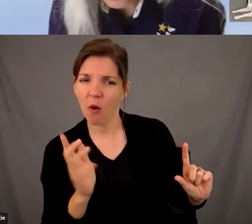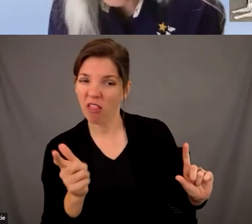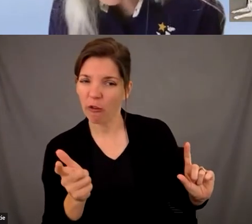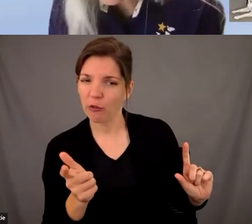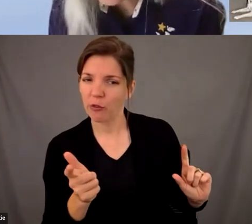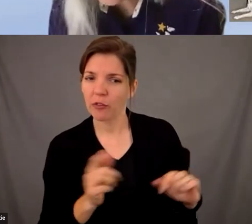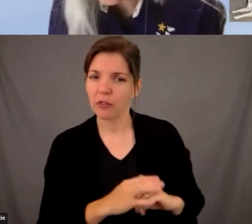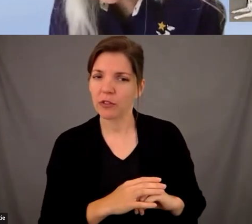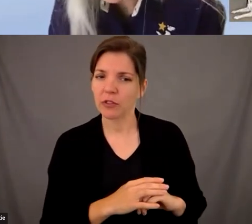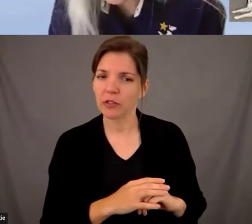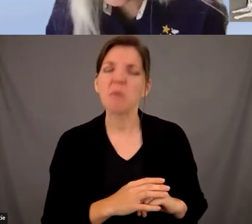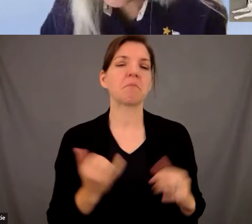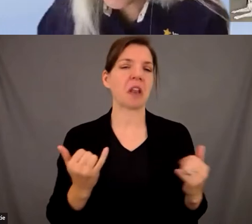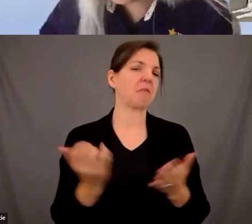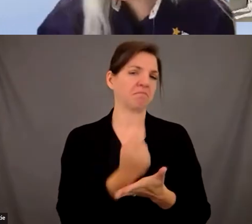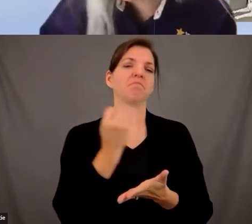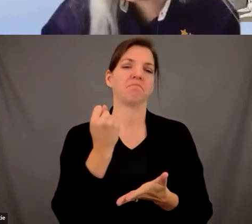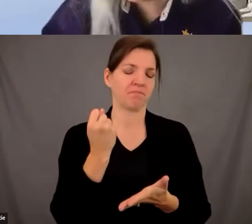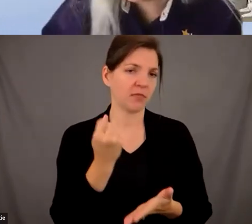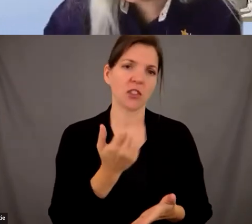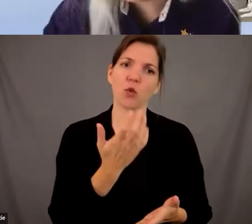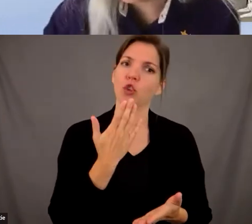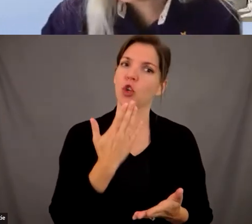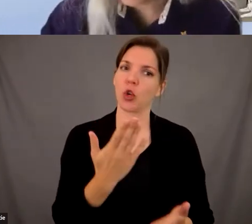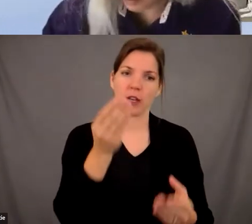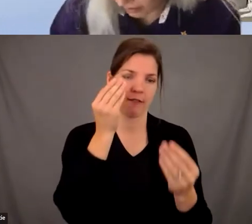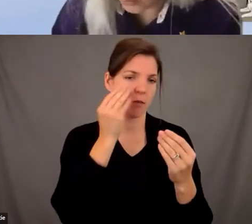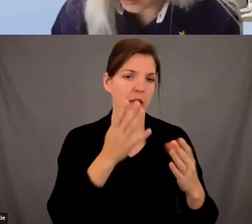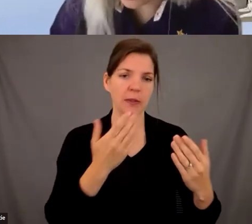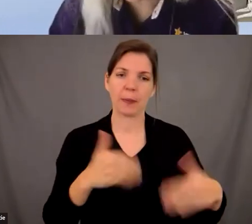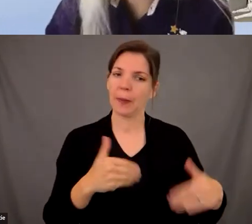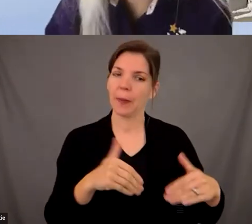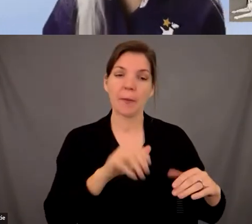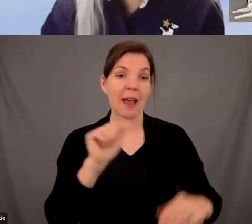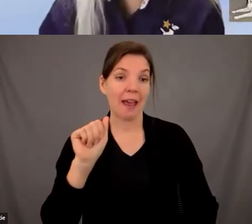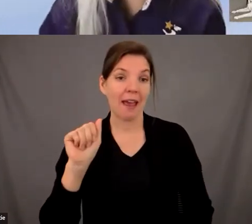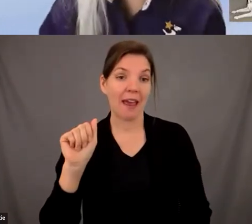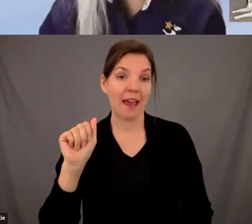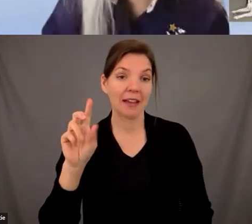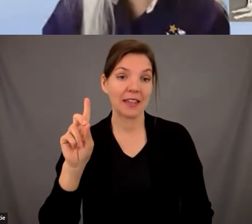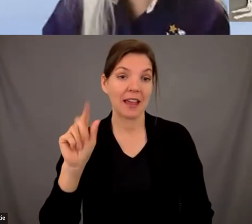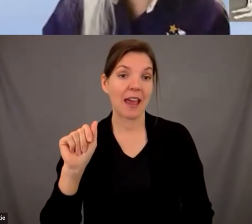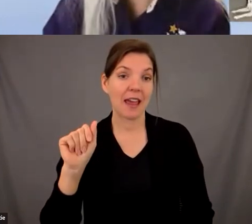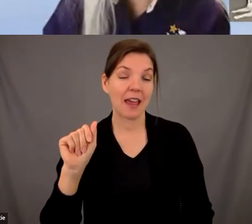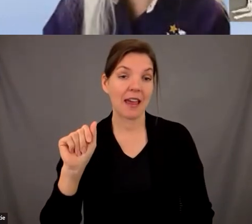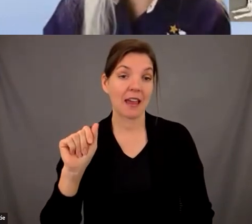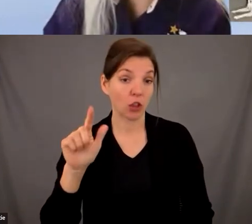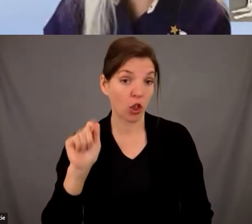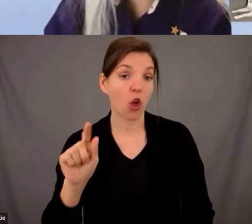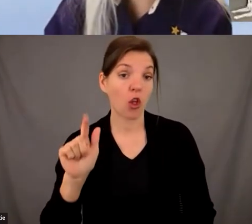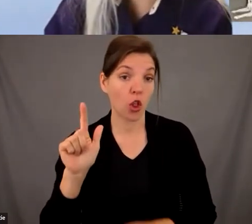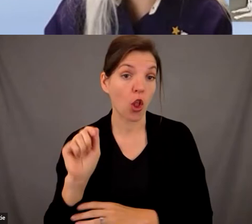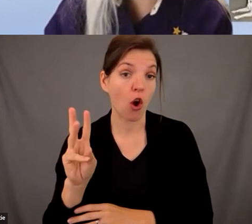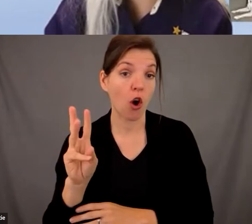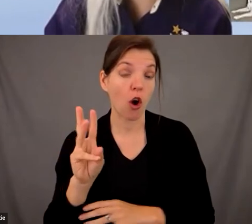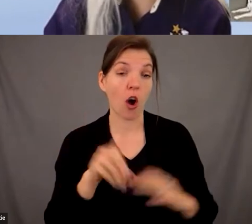to go through those quickly because there's so much good information about um ada and laws in there and so many of the